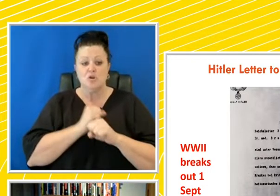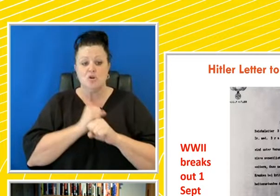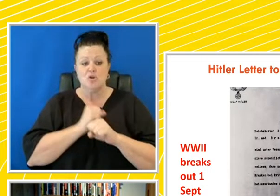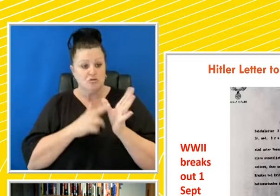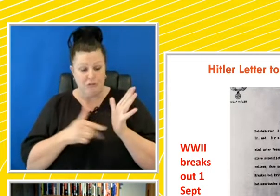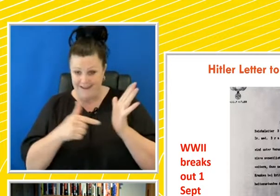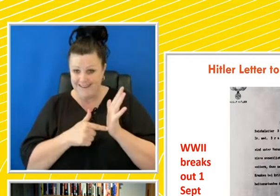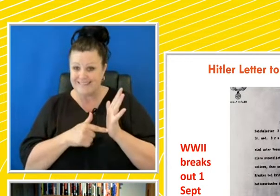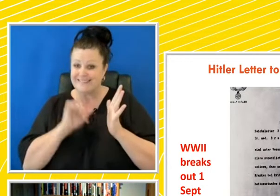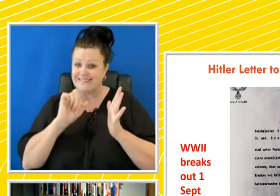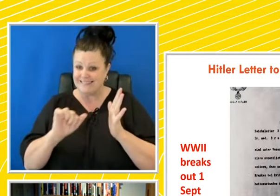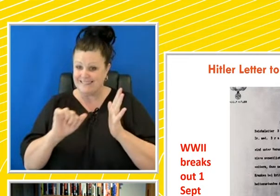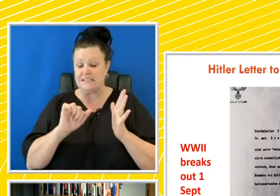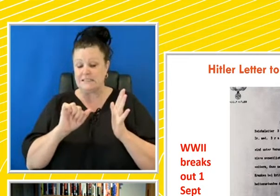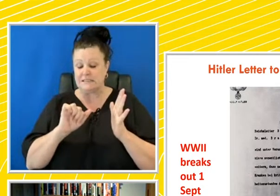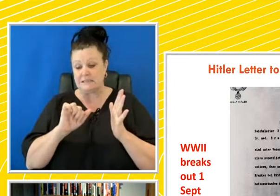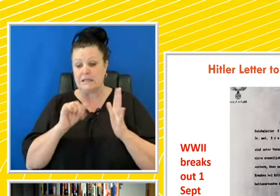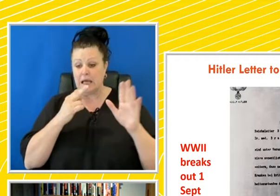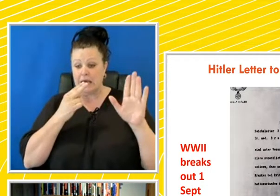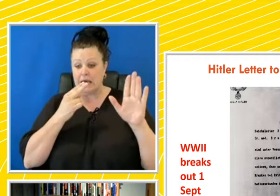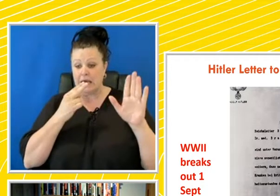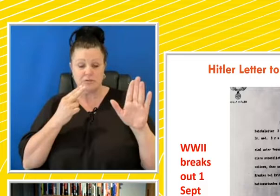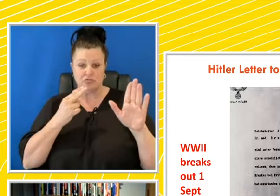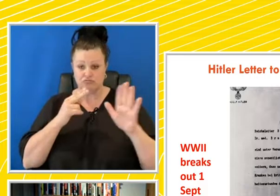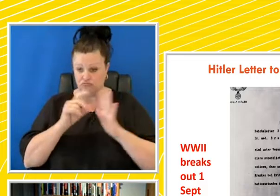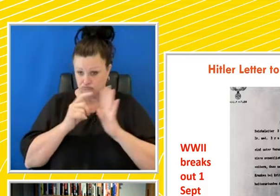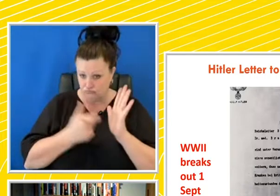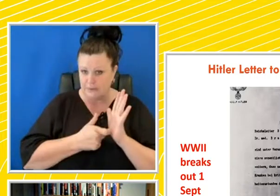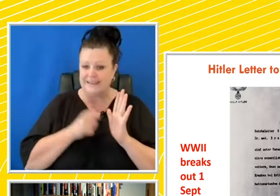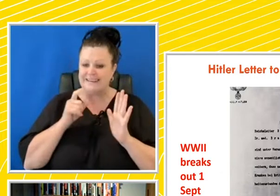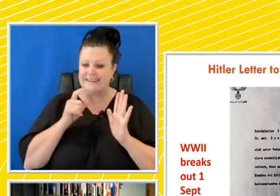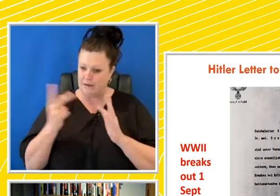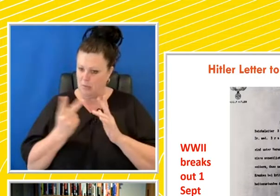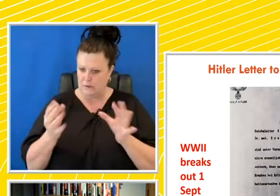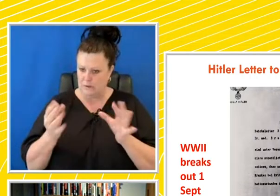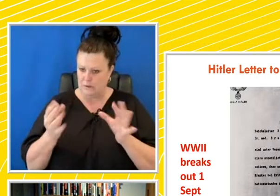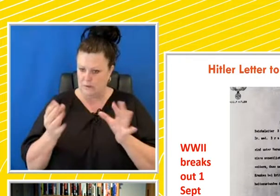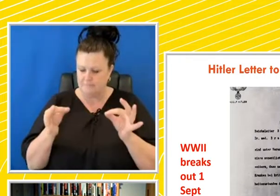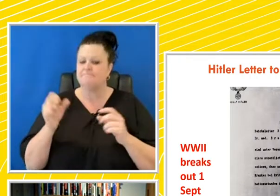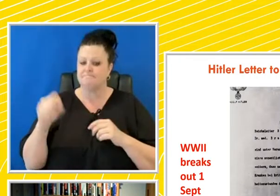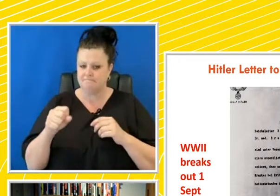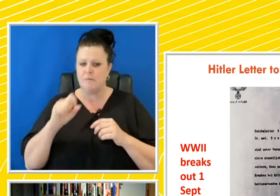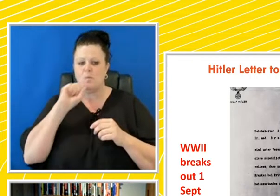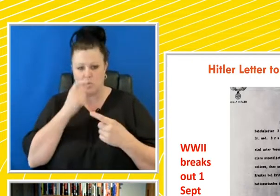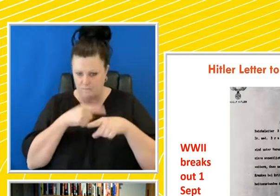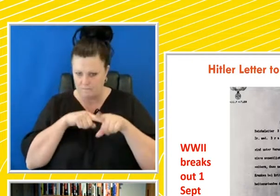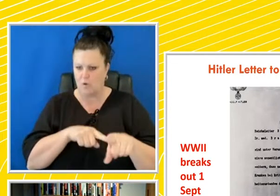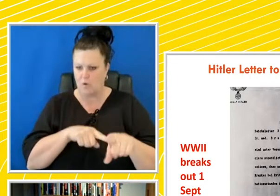and him and Buller set about undertaking this